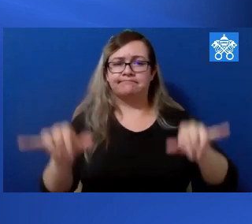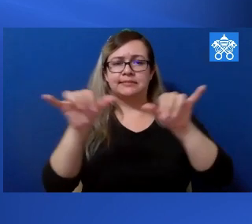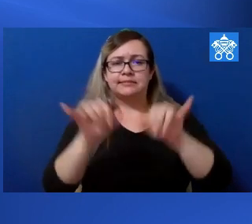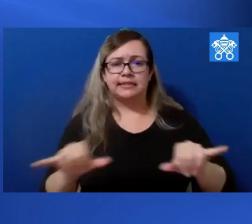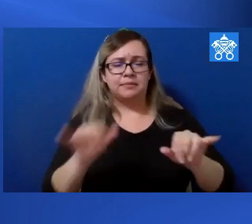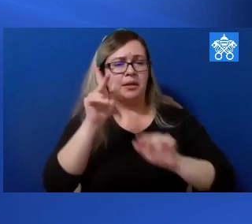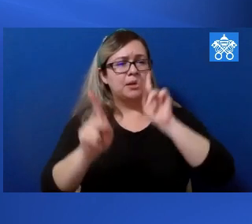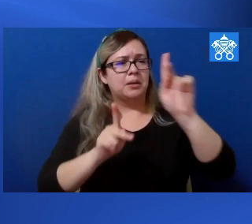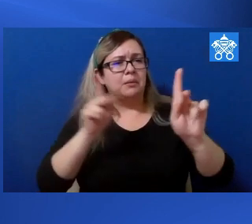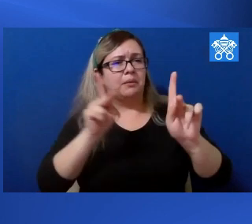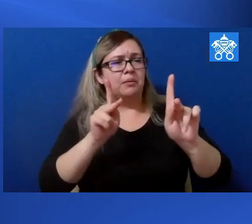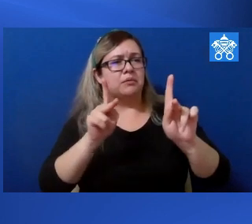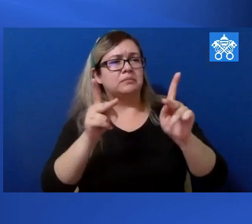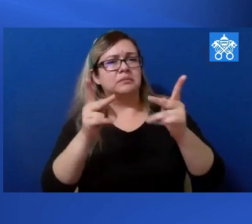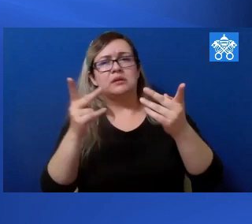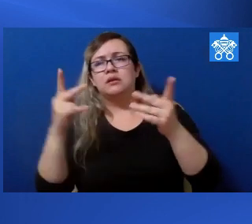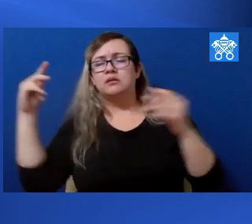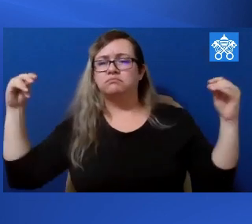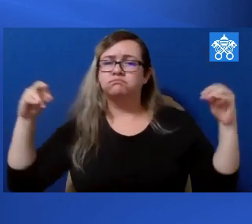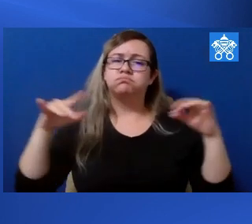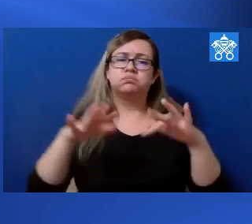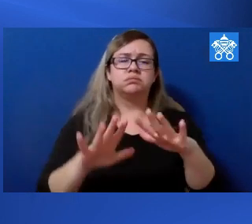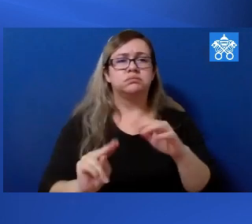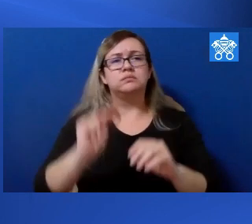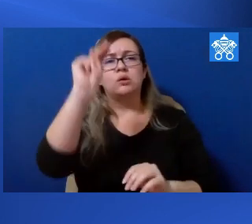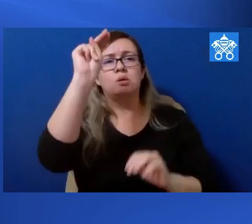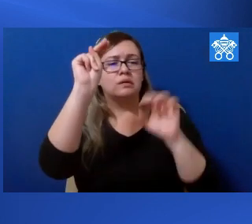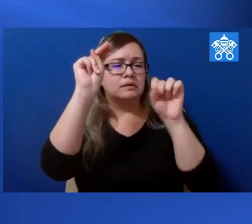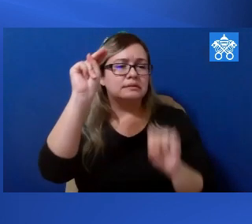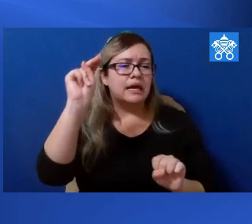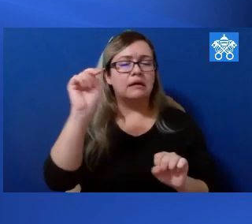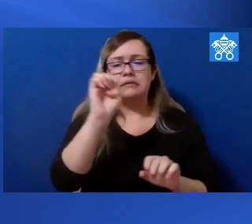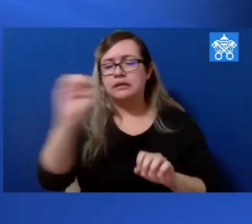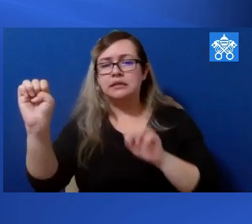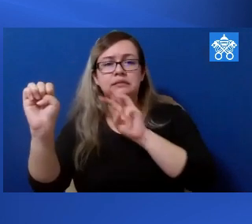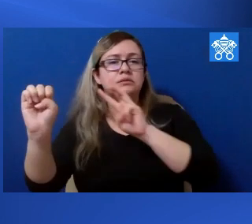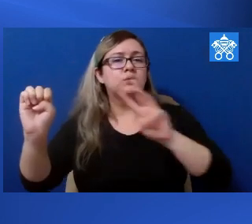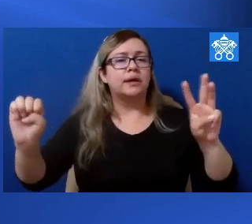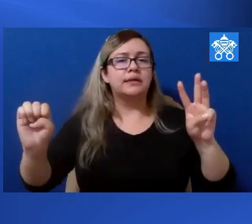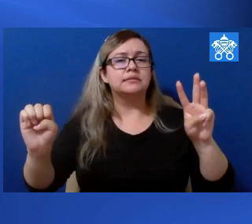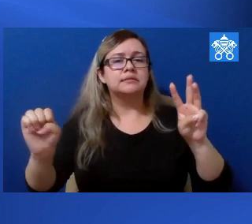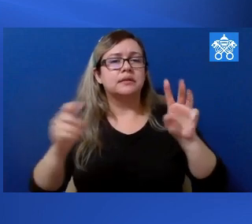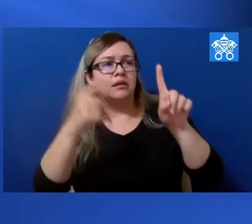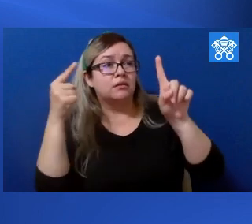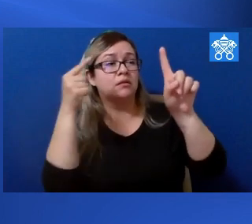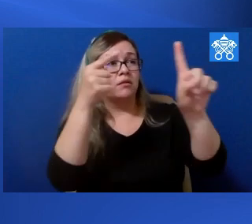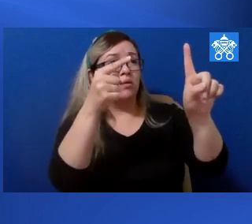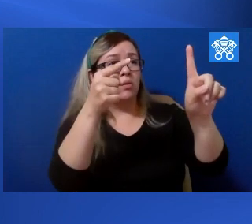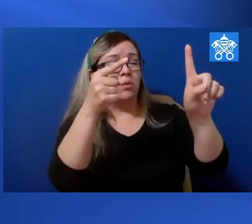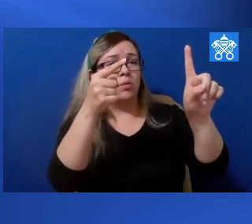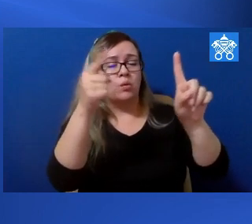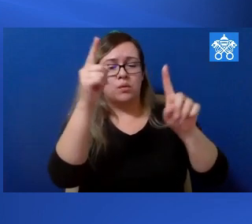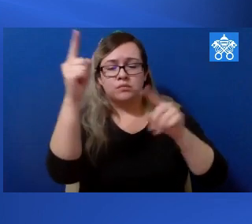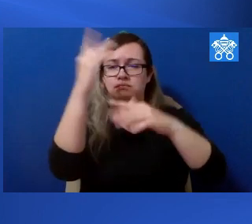confirms, people will come from east and west, and from north and south, and recline at table in the kingdom of God.